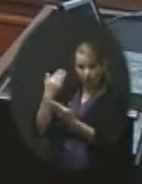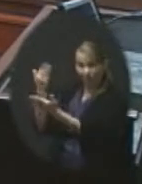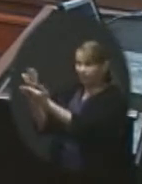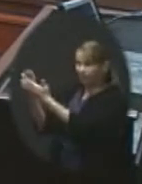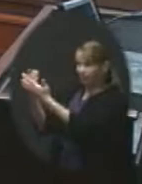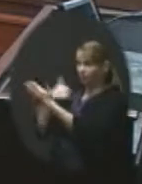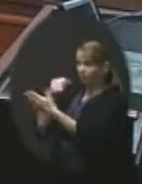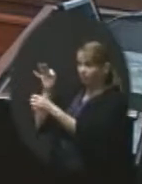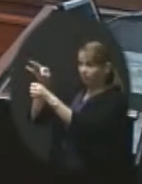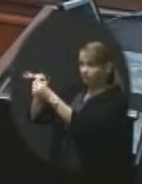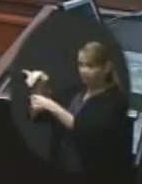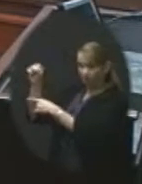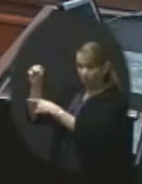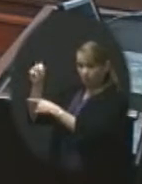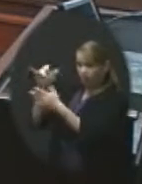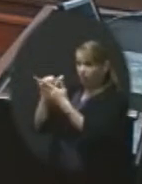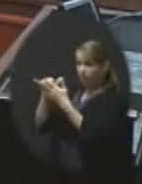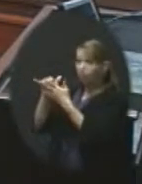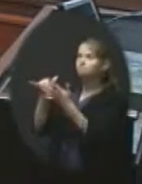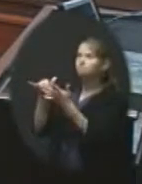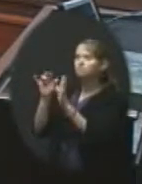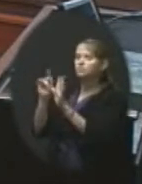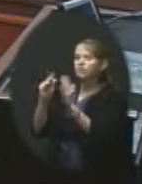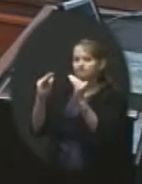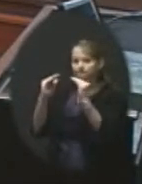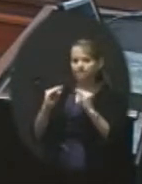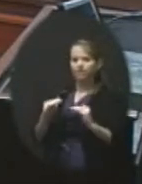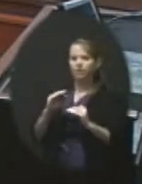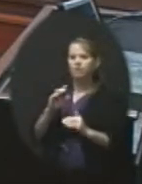Okay. All right. Due process.